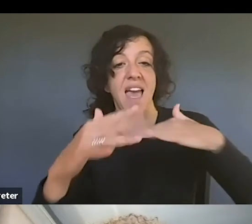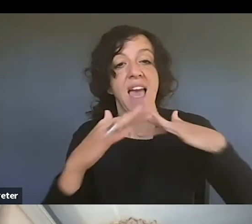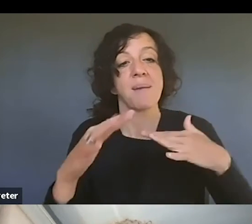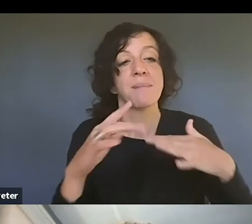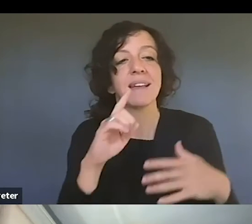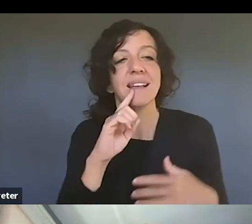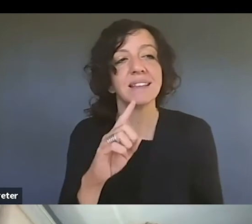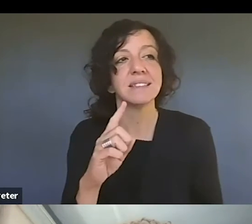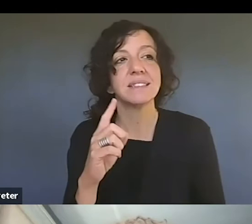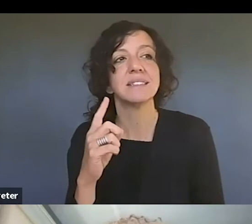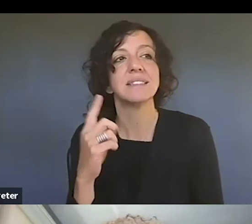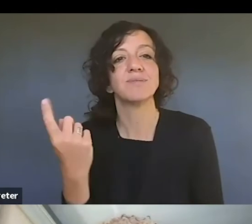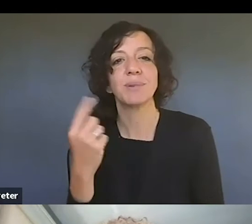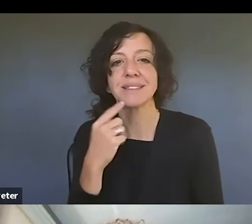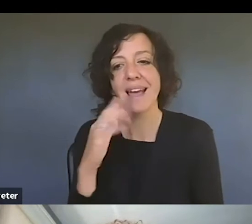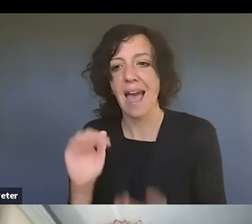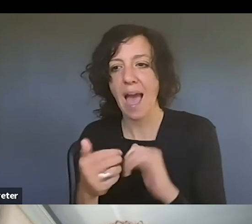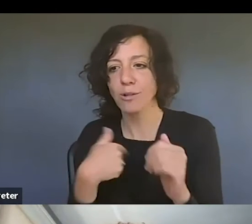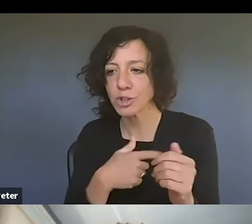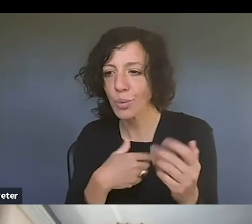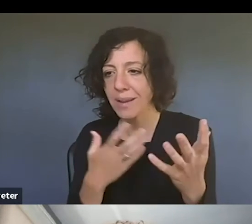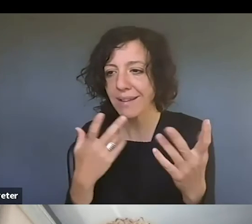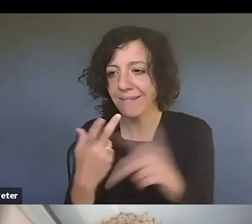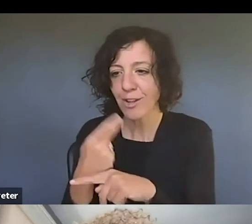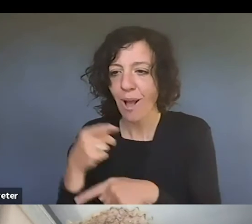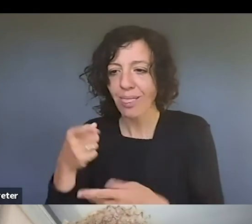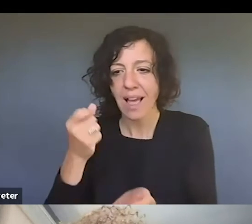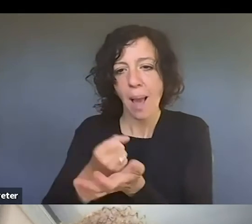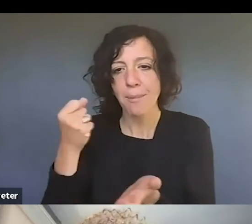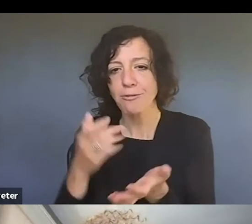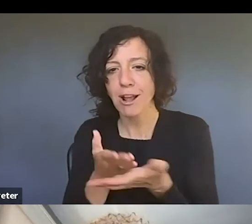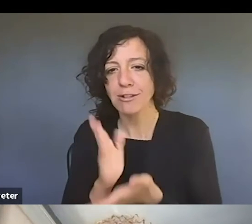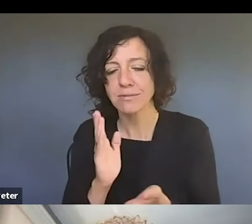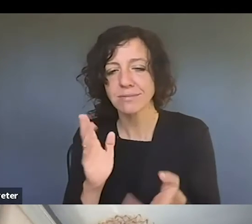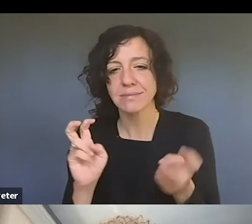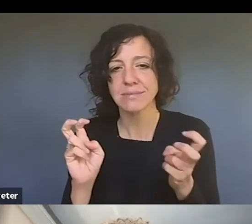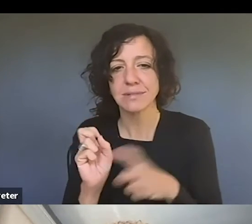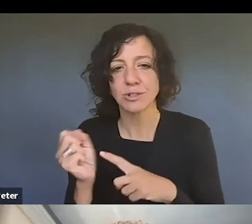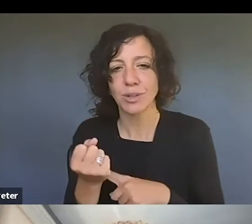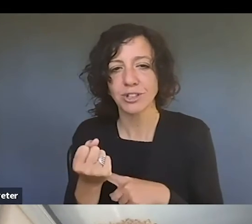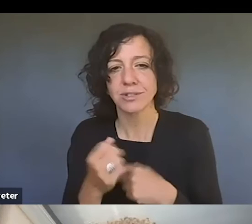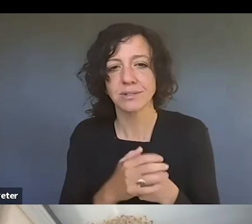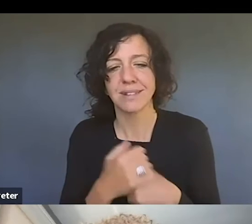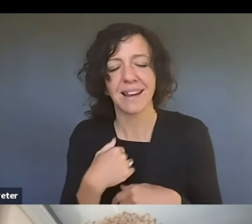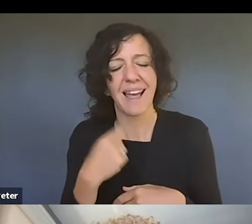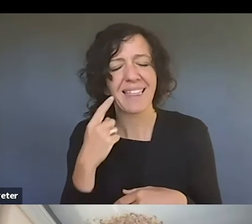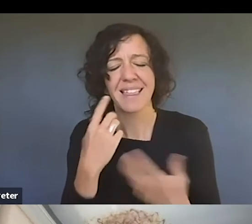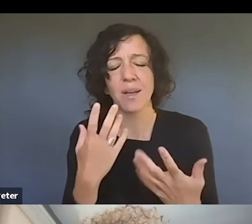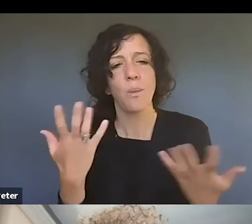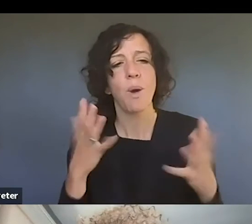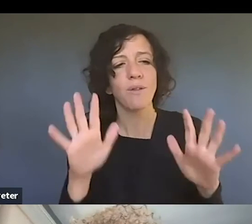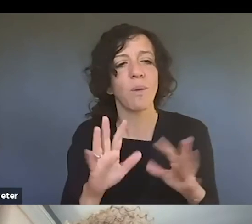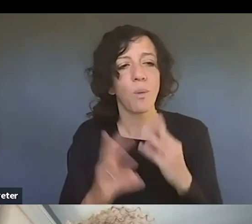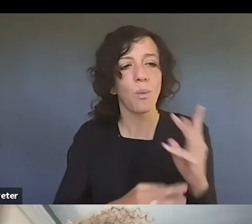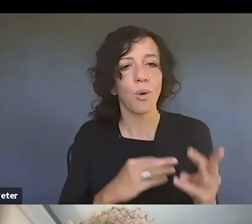up this? How do we want to navigate copyright? Um, but I always replied with, well, what, what a wonderful world it would be if that